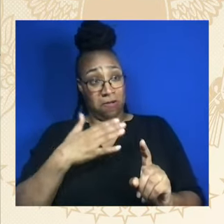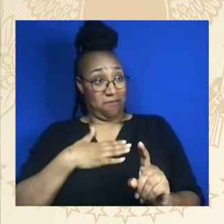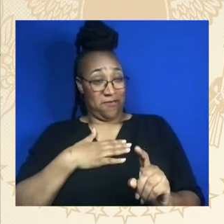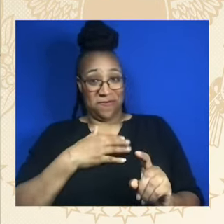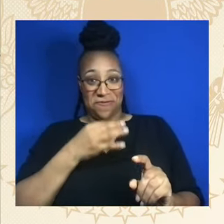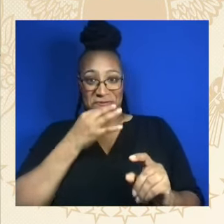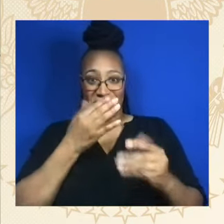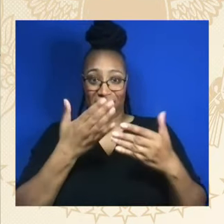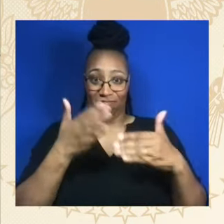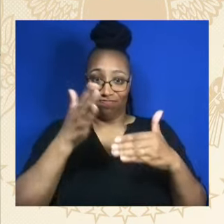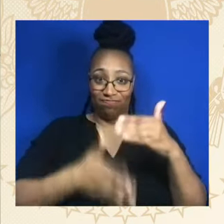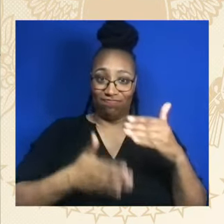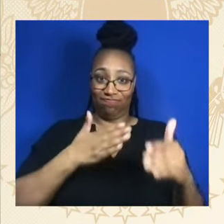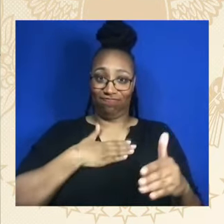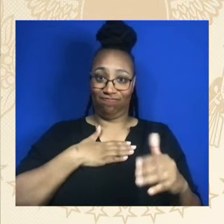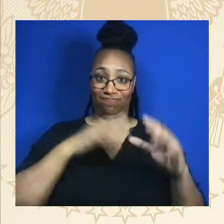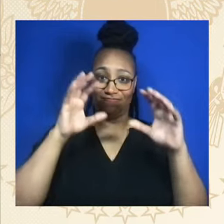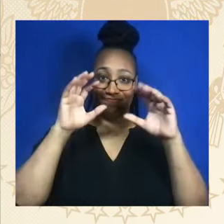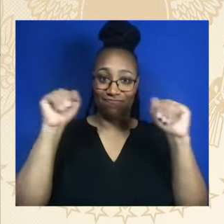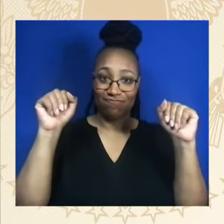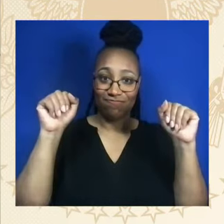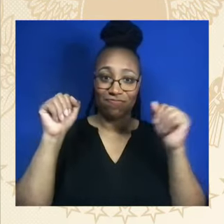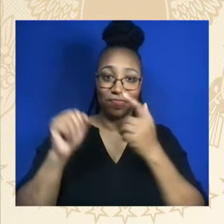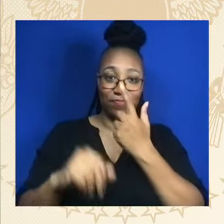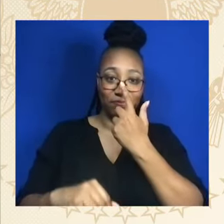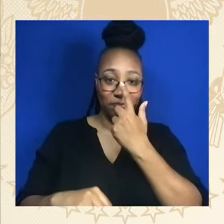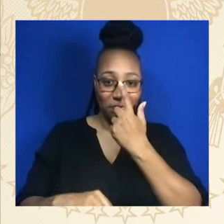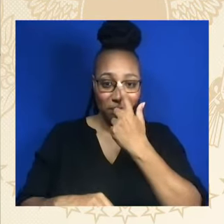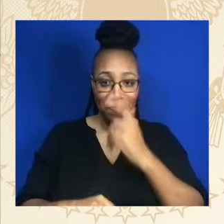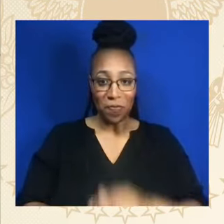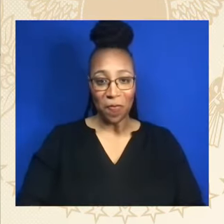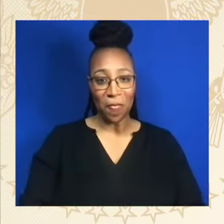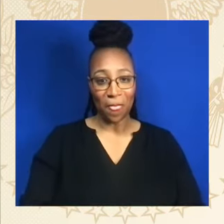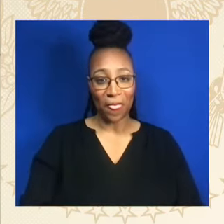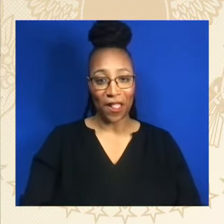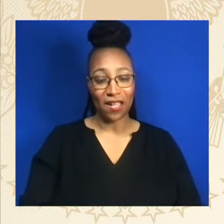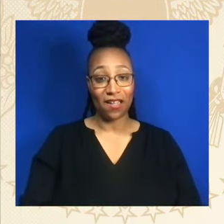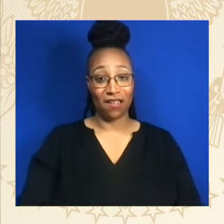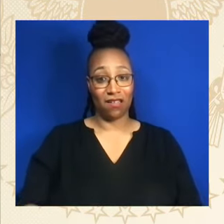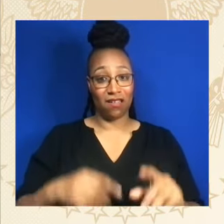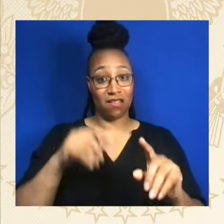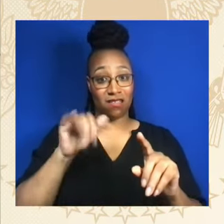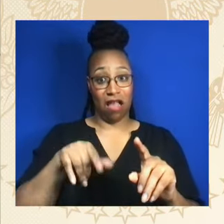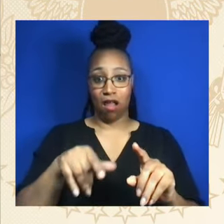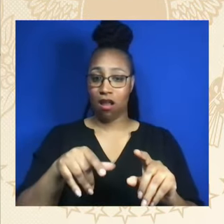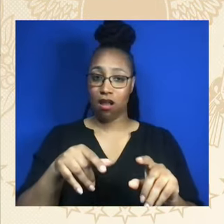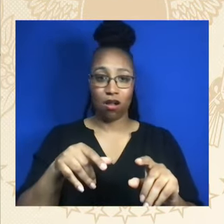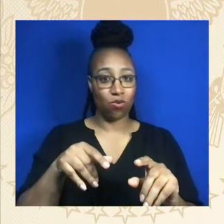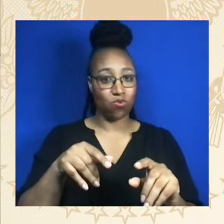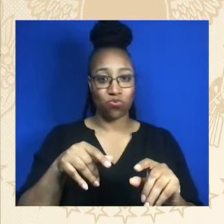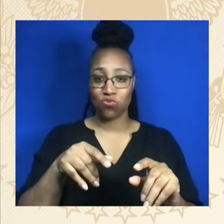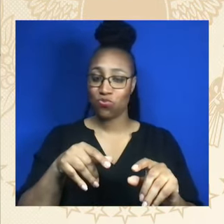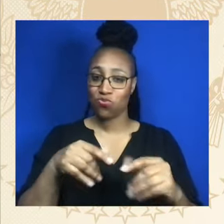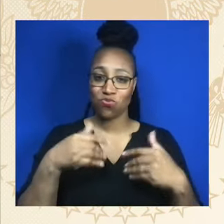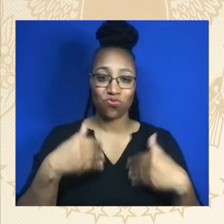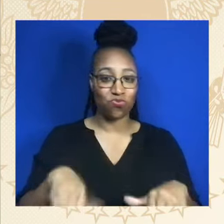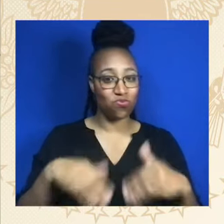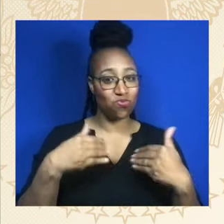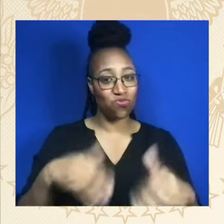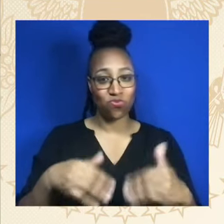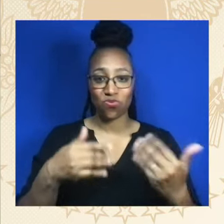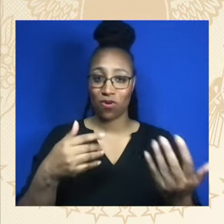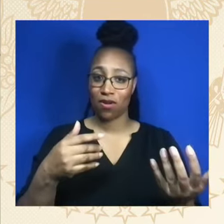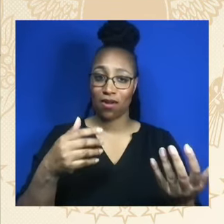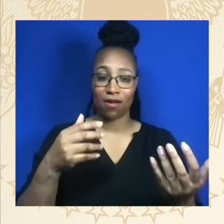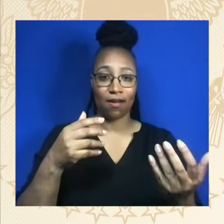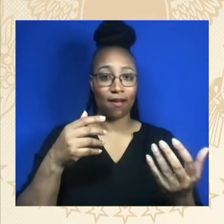Another thing about equal justice, I'm keeping my promise, no one should be in prison for the mere possession of marijuana. Too many minorities are in prison